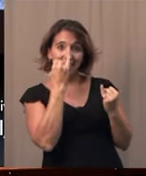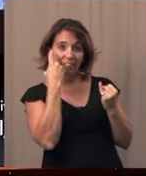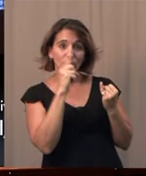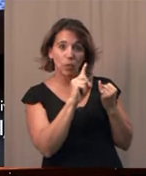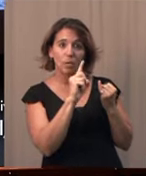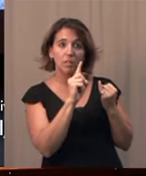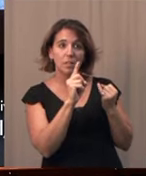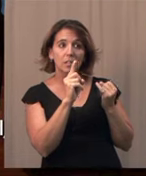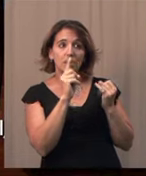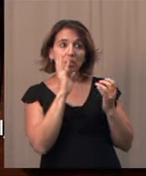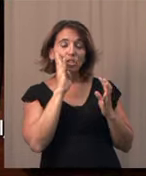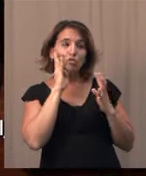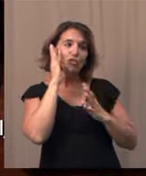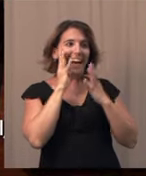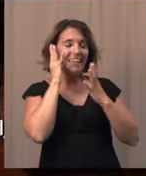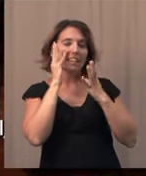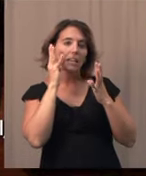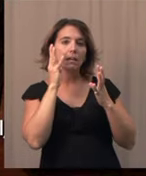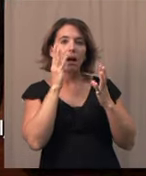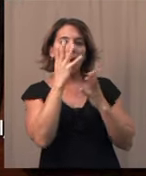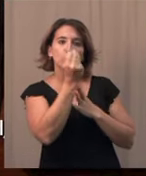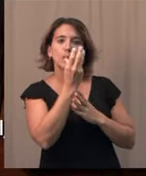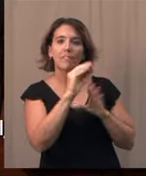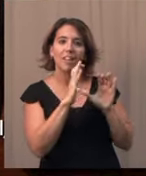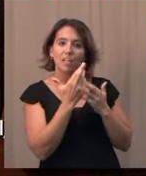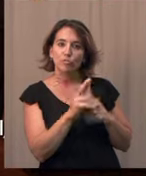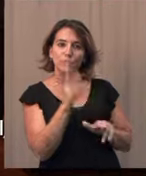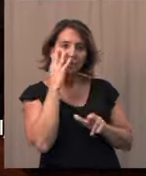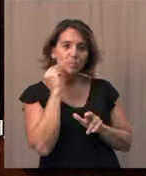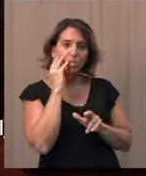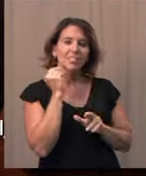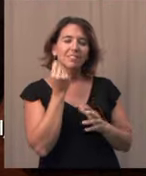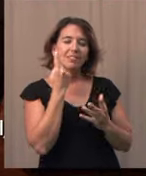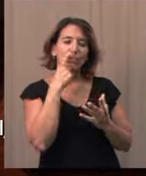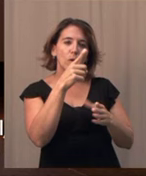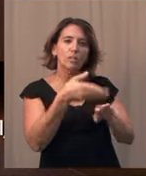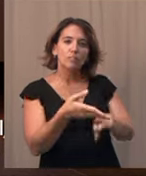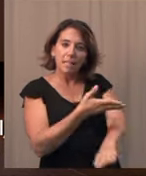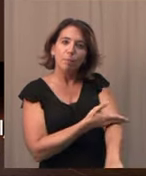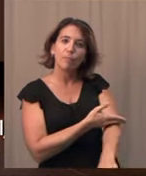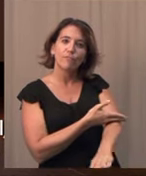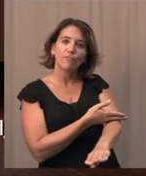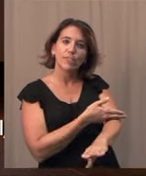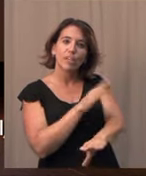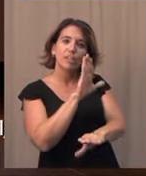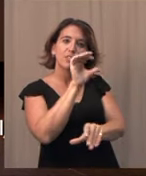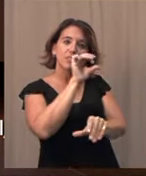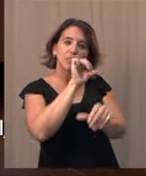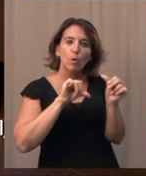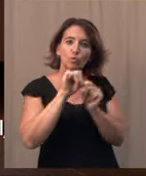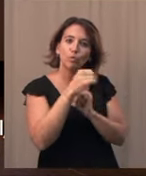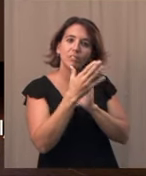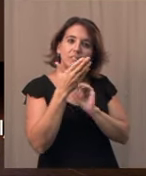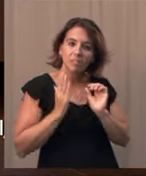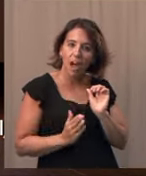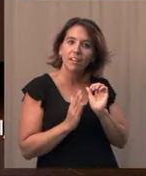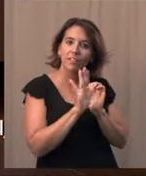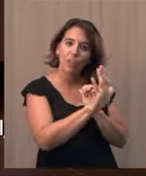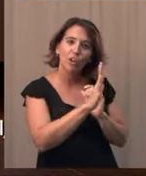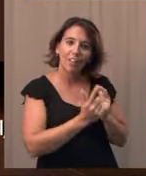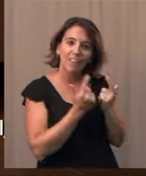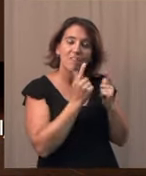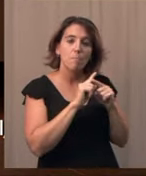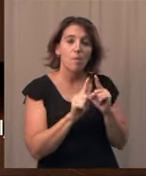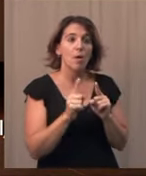creating these outside-of-the-classroom experiences to enhance that social side of student life, our faculty